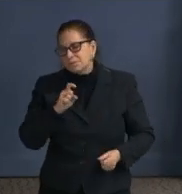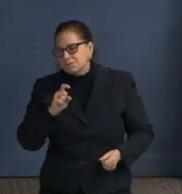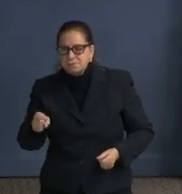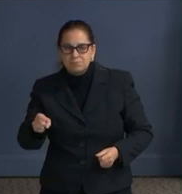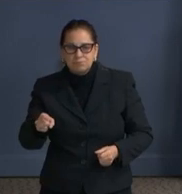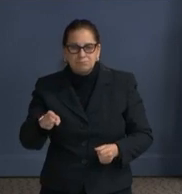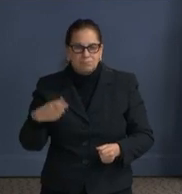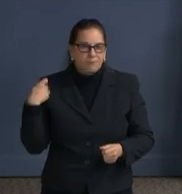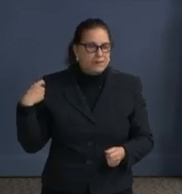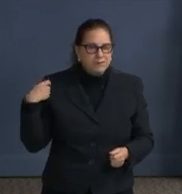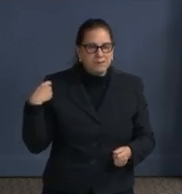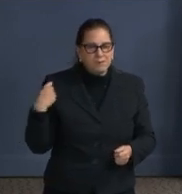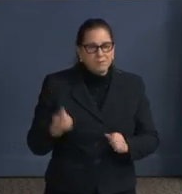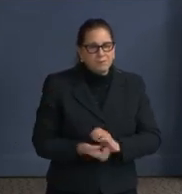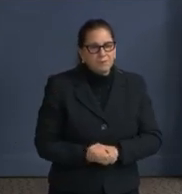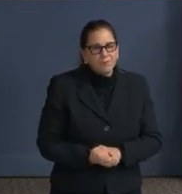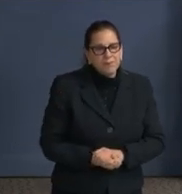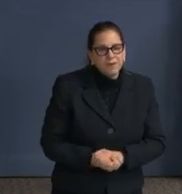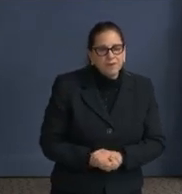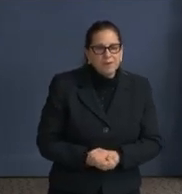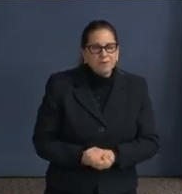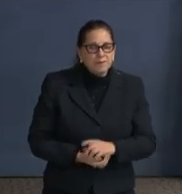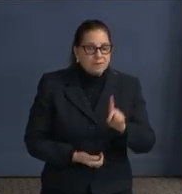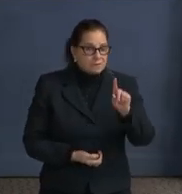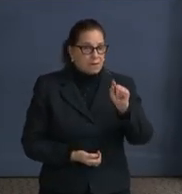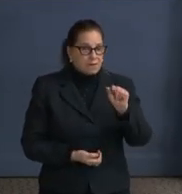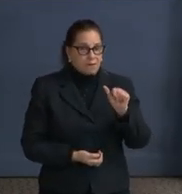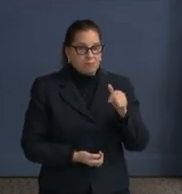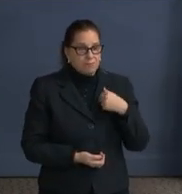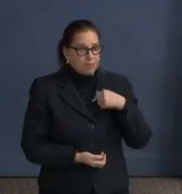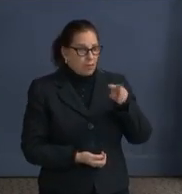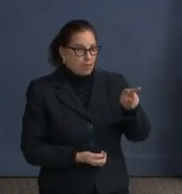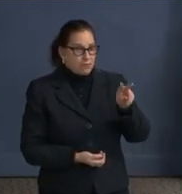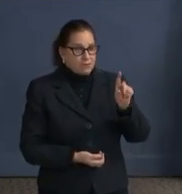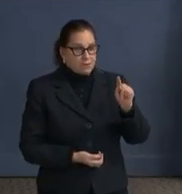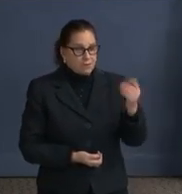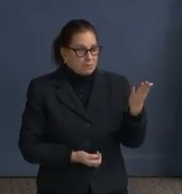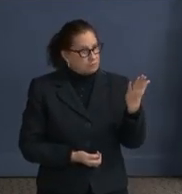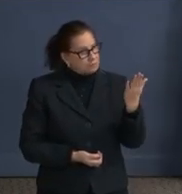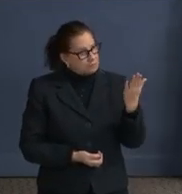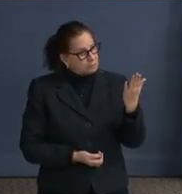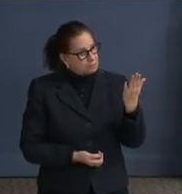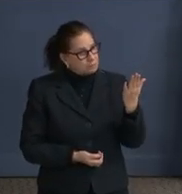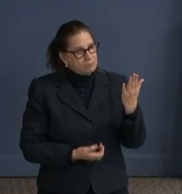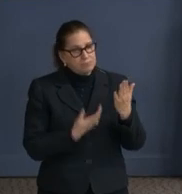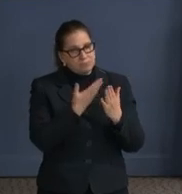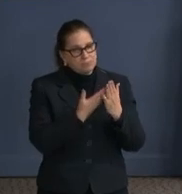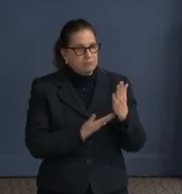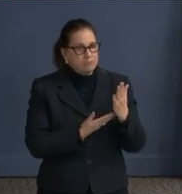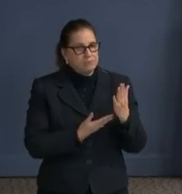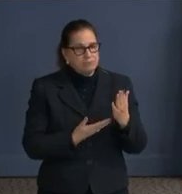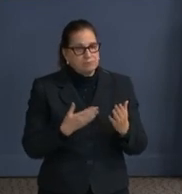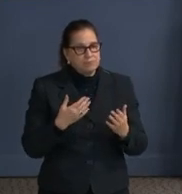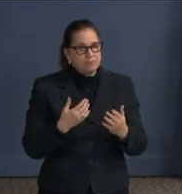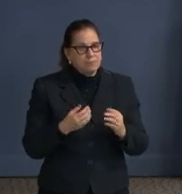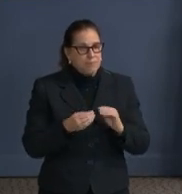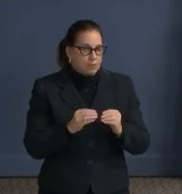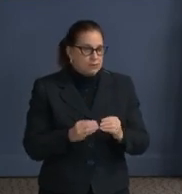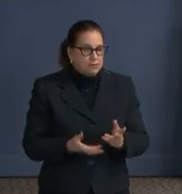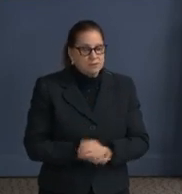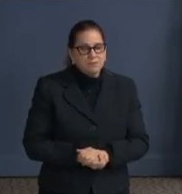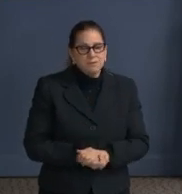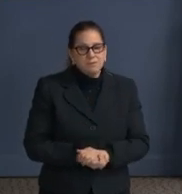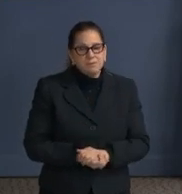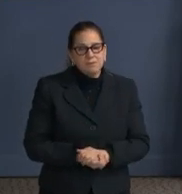So in terms of the data that you're looking at, that's in terms of who's been vaccinated. There's going to be a difference between